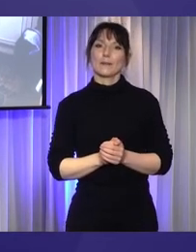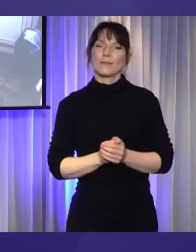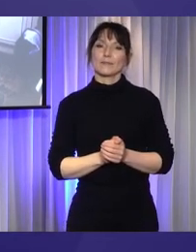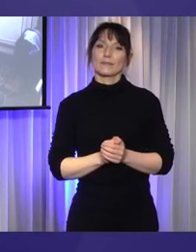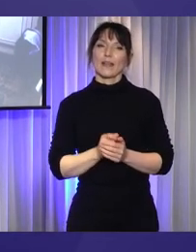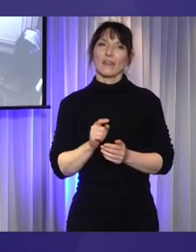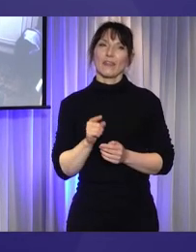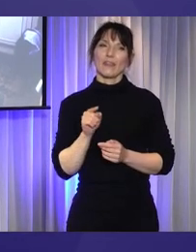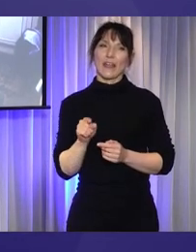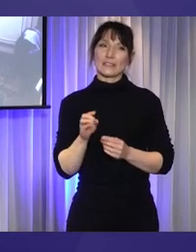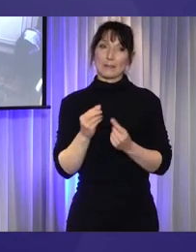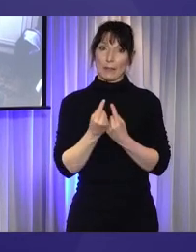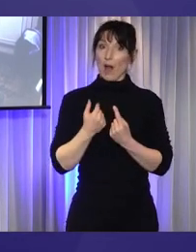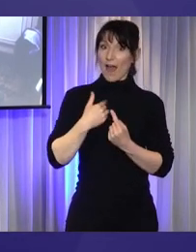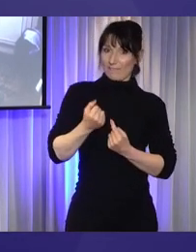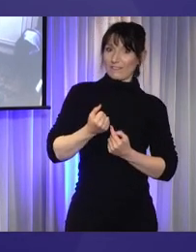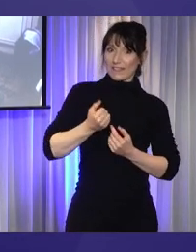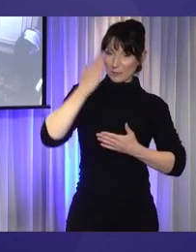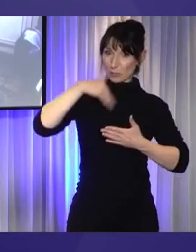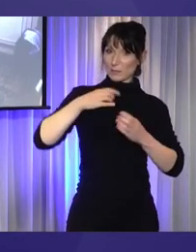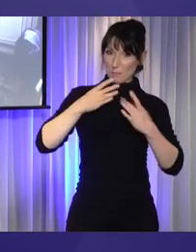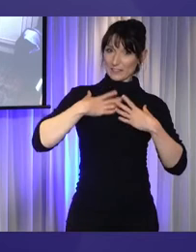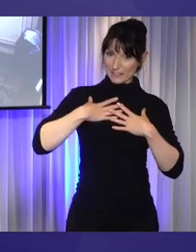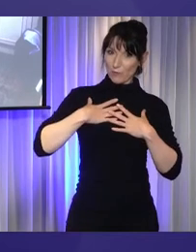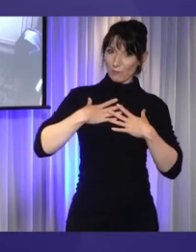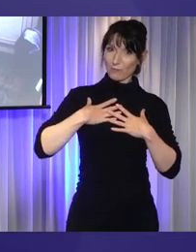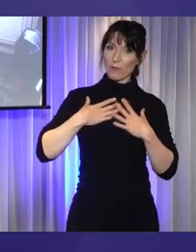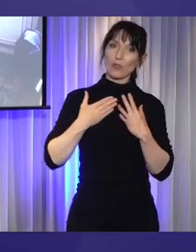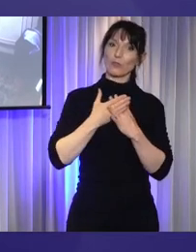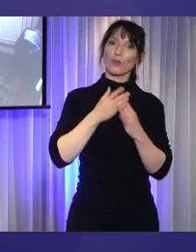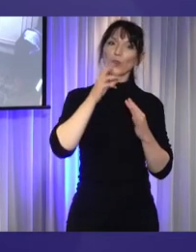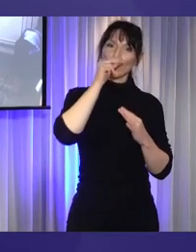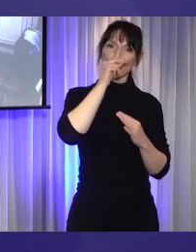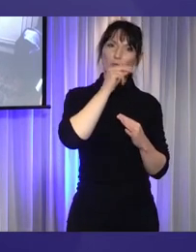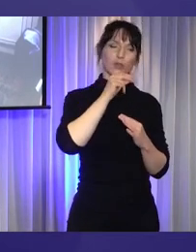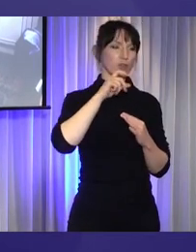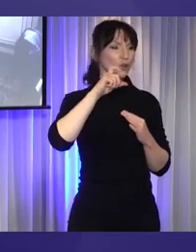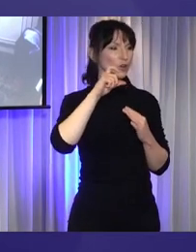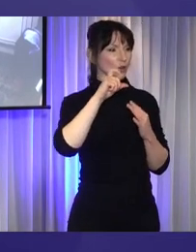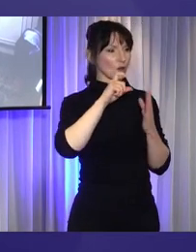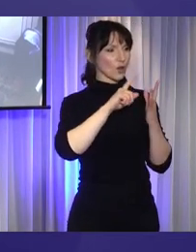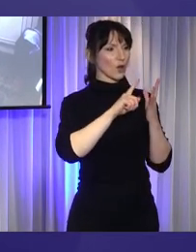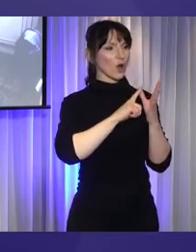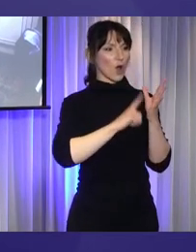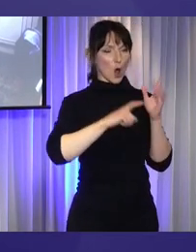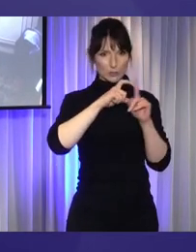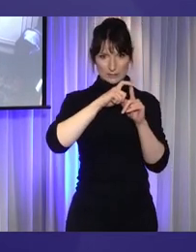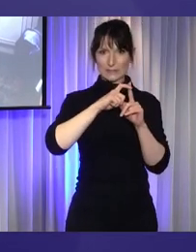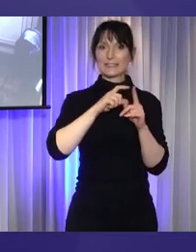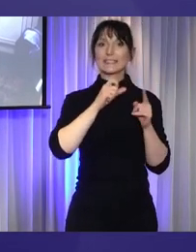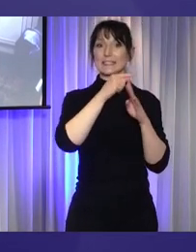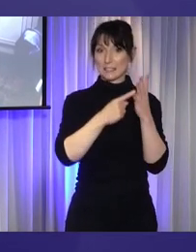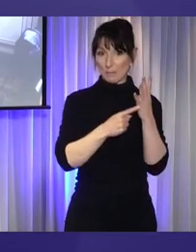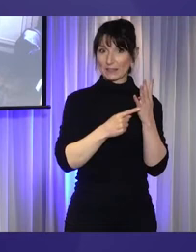something I have personally experienced as a member of the Youth Called Disability Collective, a collective that Cindy and I co-founded in